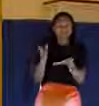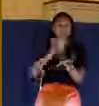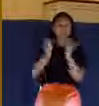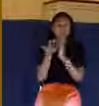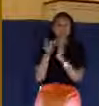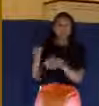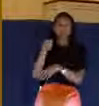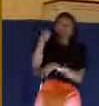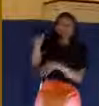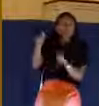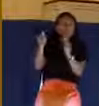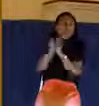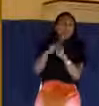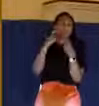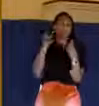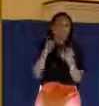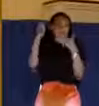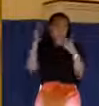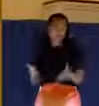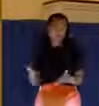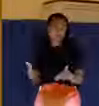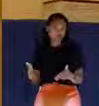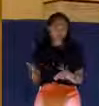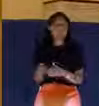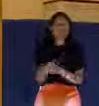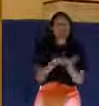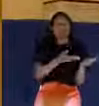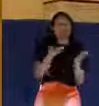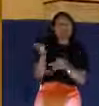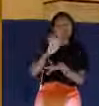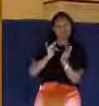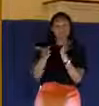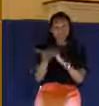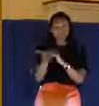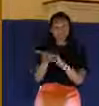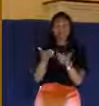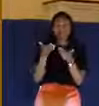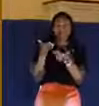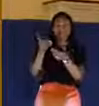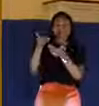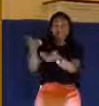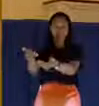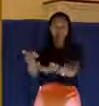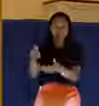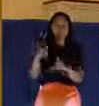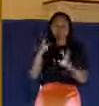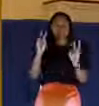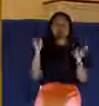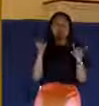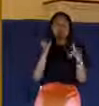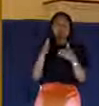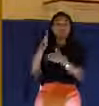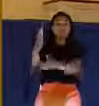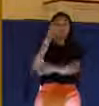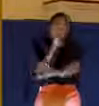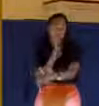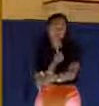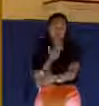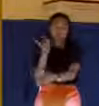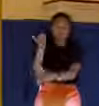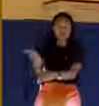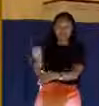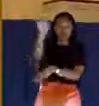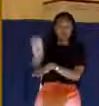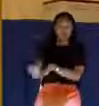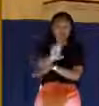They continued to march Jesus down the way of sorrows, the Via Dolorosa, on his way to the place